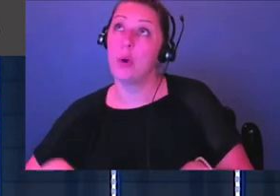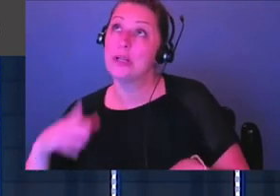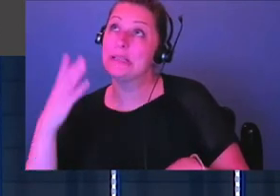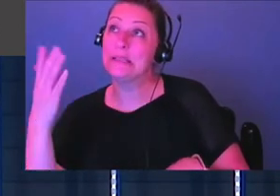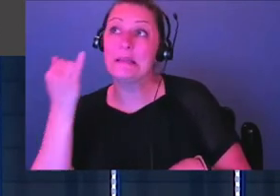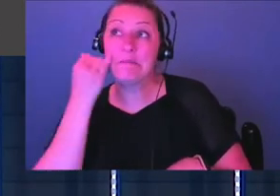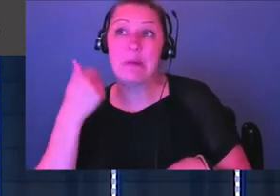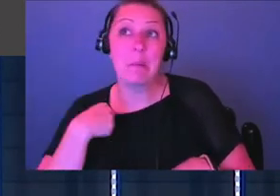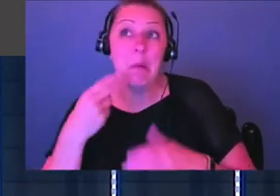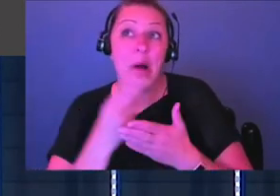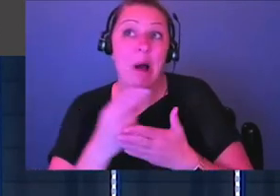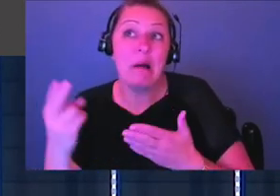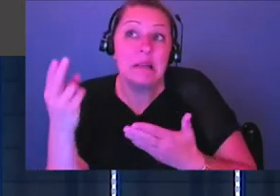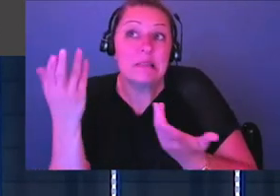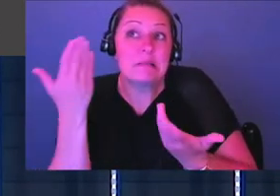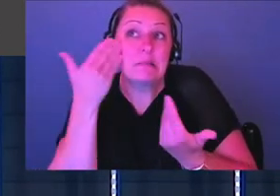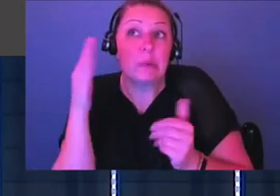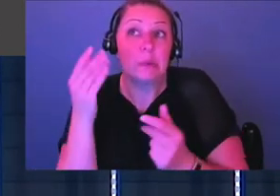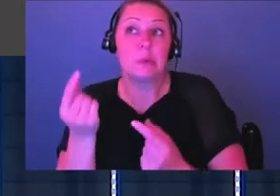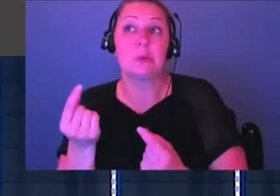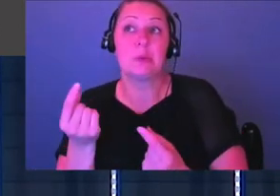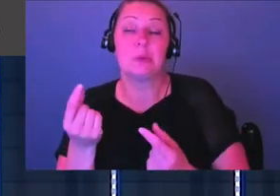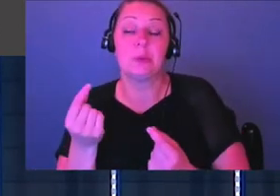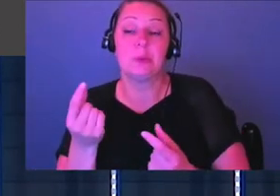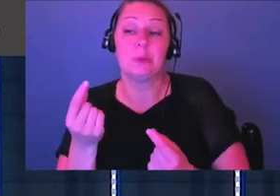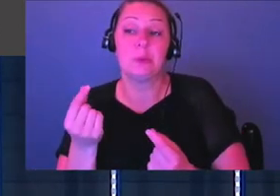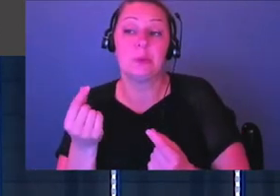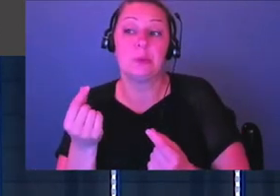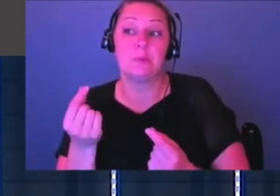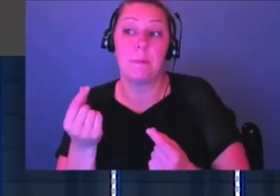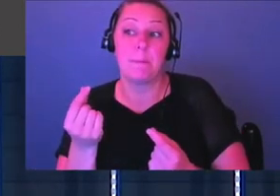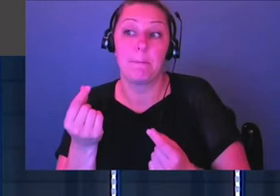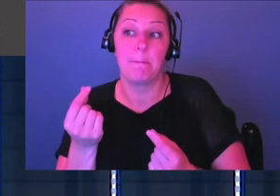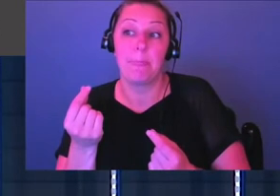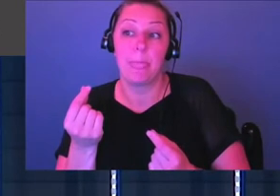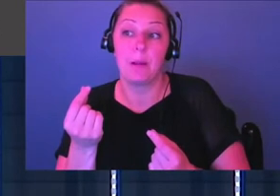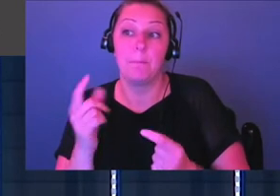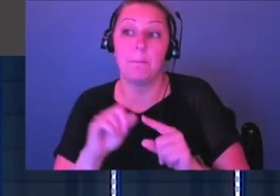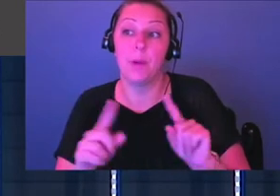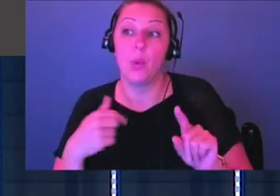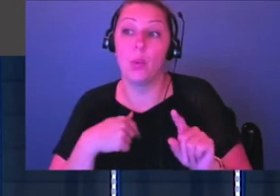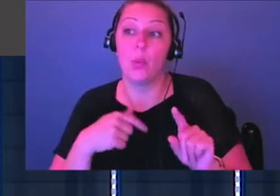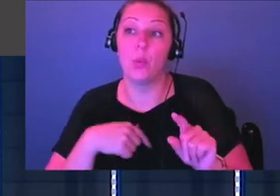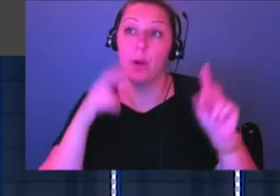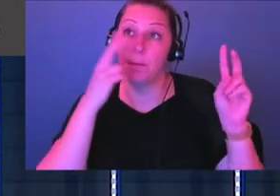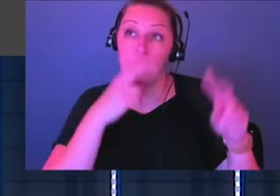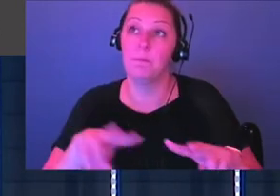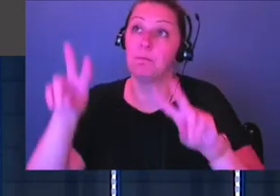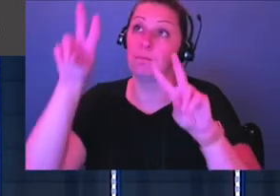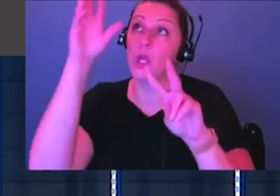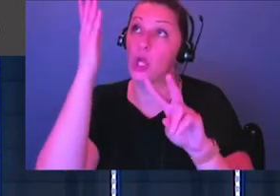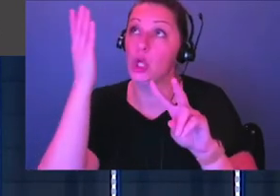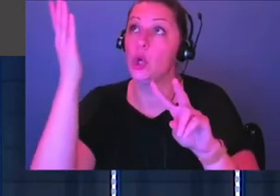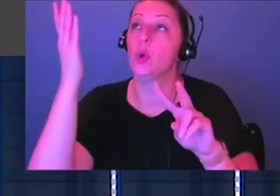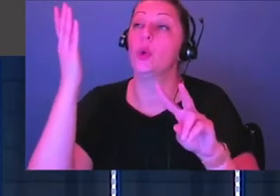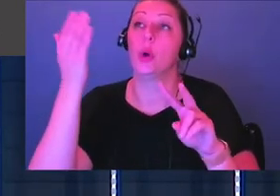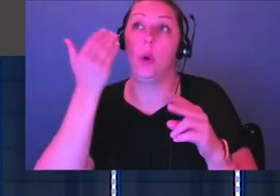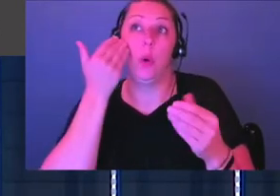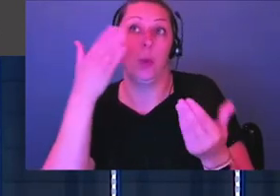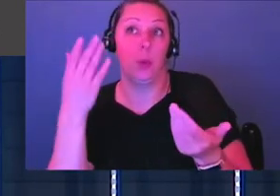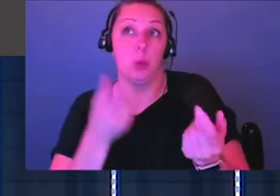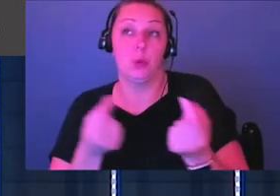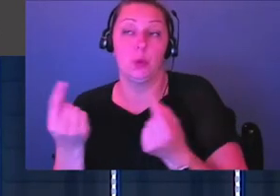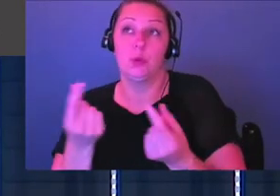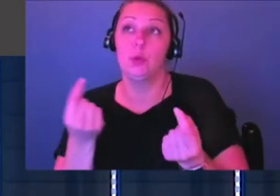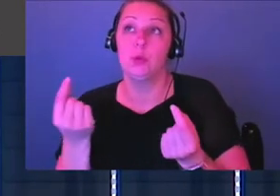we don't know what to do, but I'll tell you this, our eyes are on you. We don't know what to